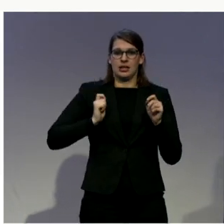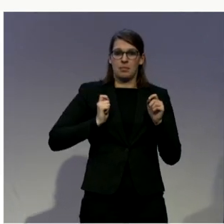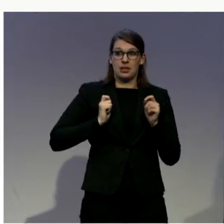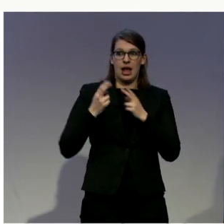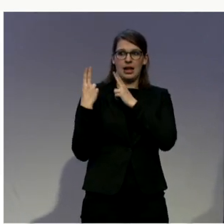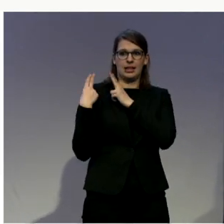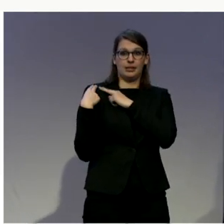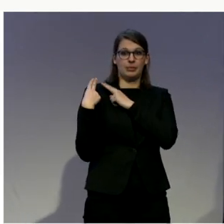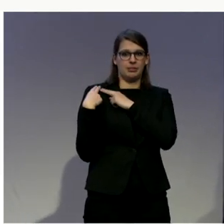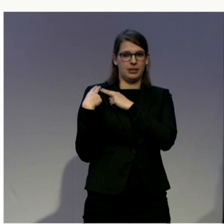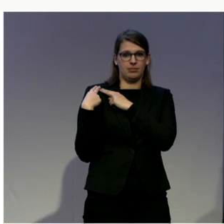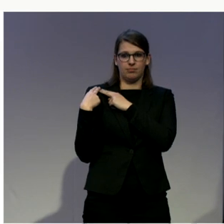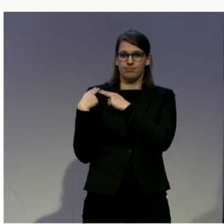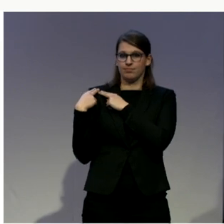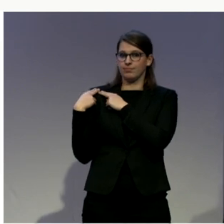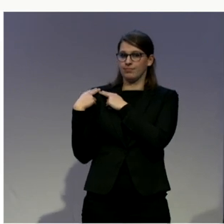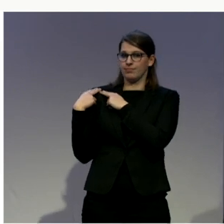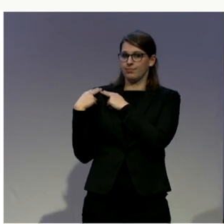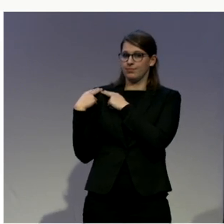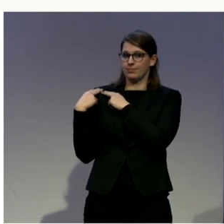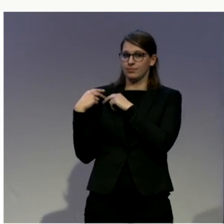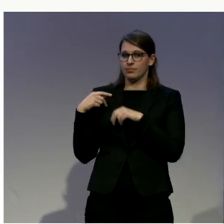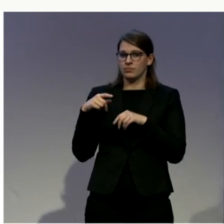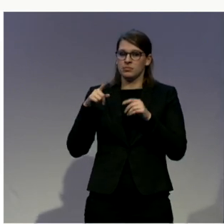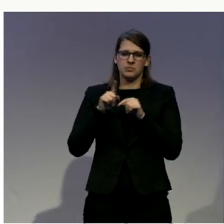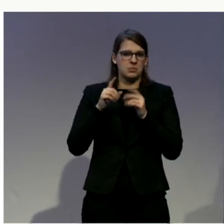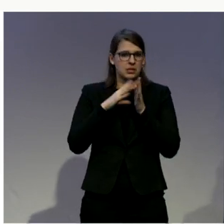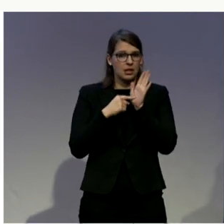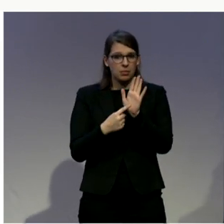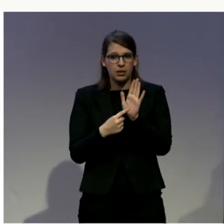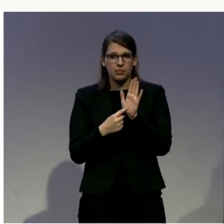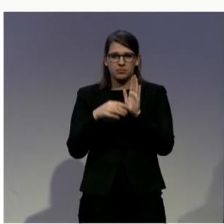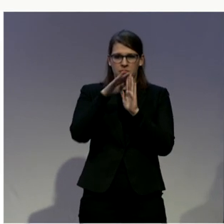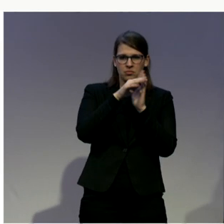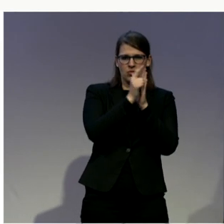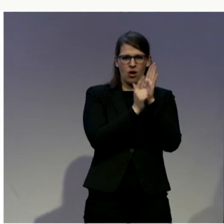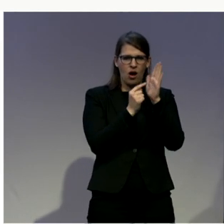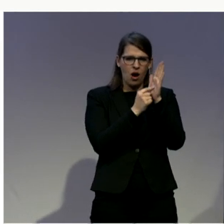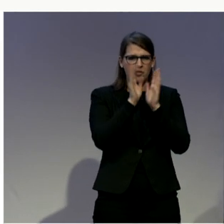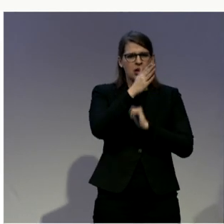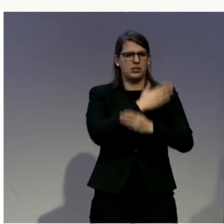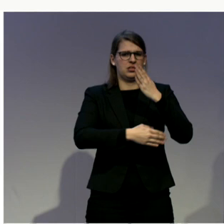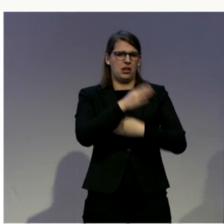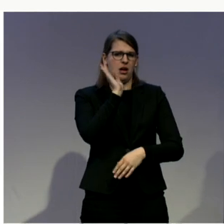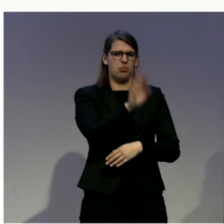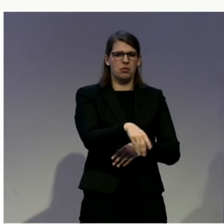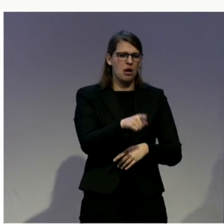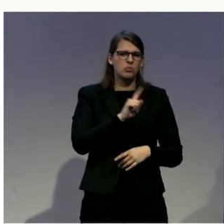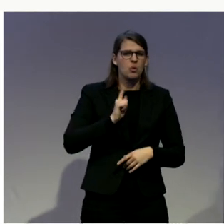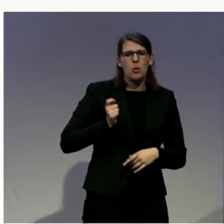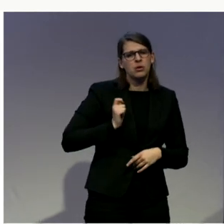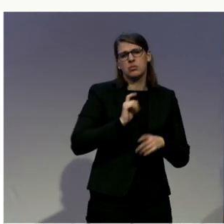provision that limits criminal responsibility of persons with disabilities is a violation of the CRPD.